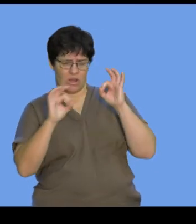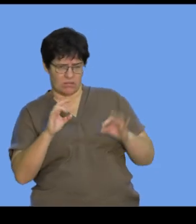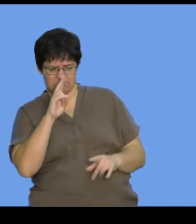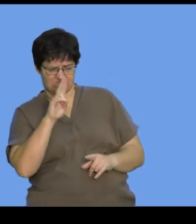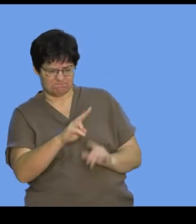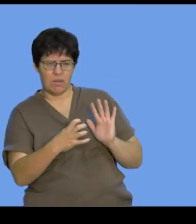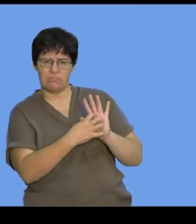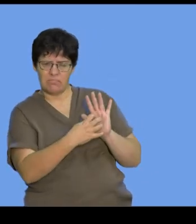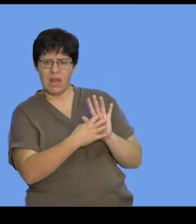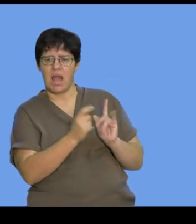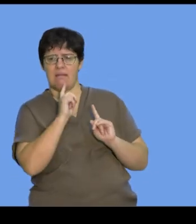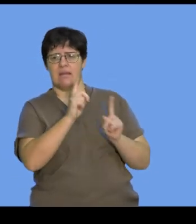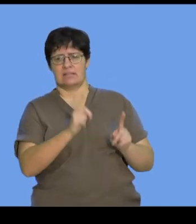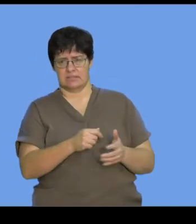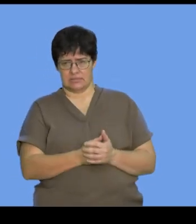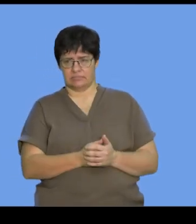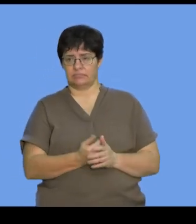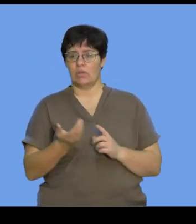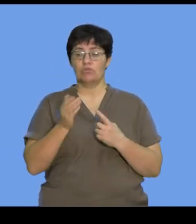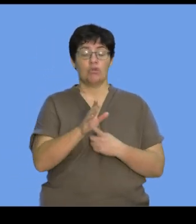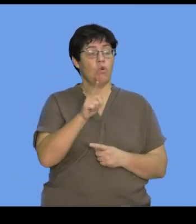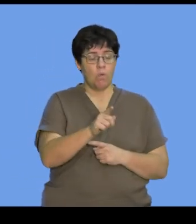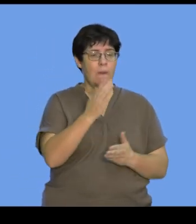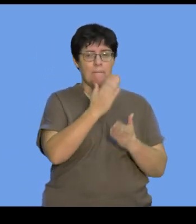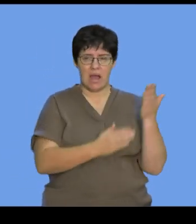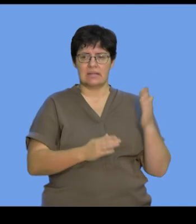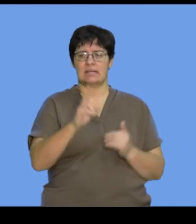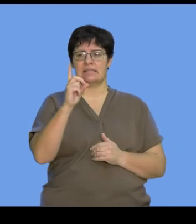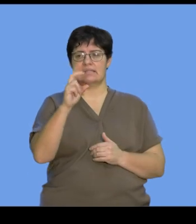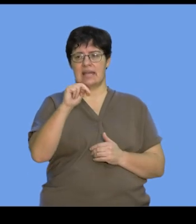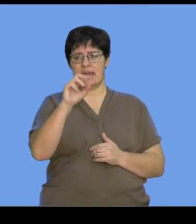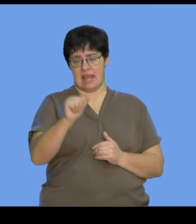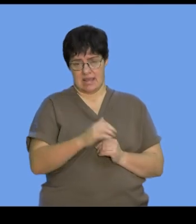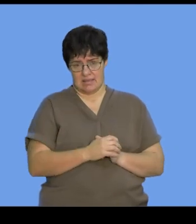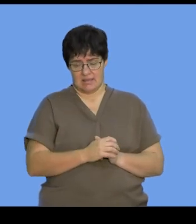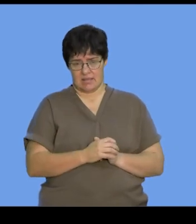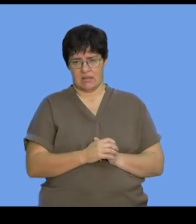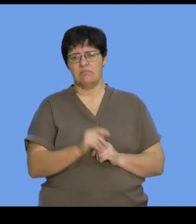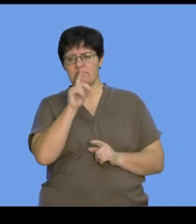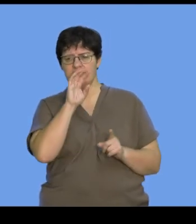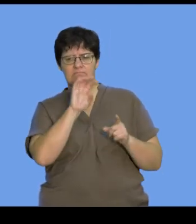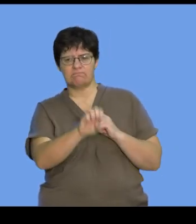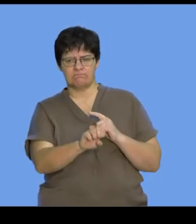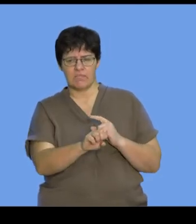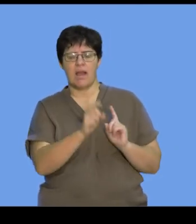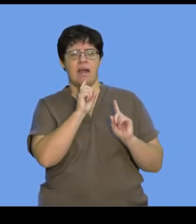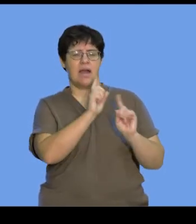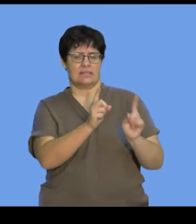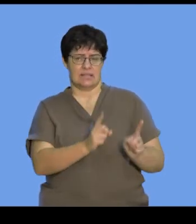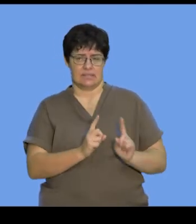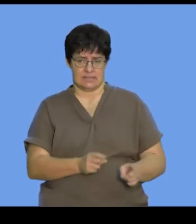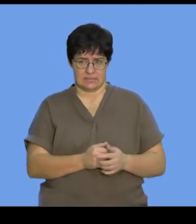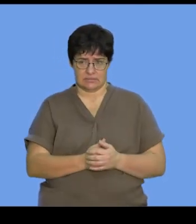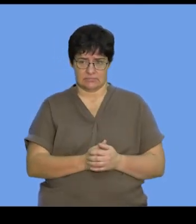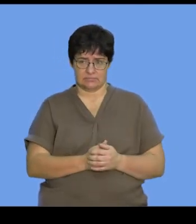figure. So, here we're seeing a figure that shows you part of a DNA molecule. Let's try and study this figure and answer the questions that